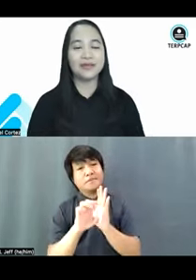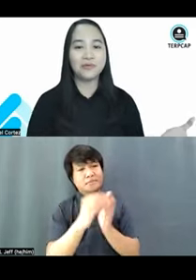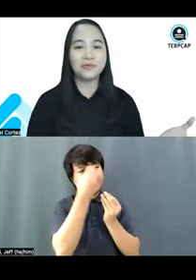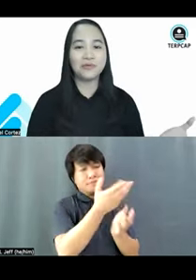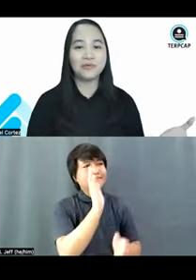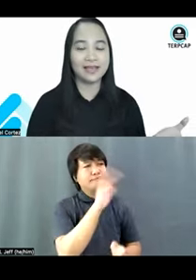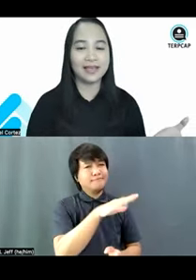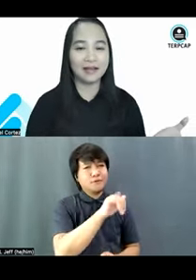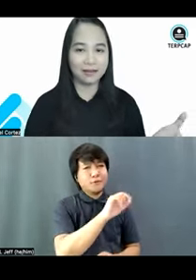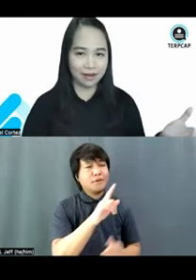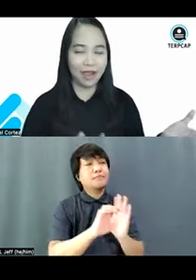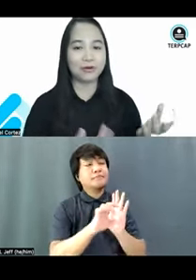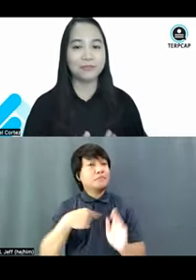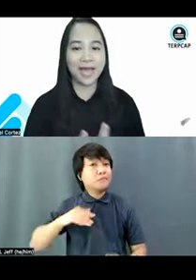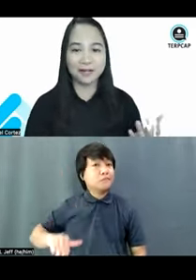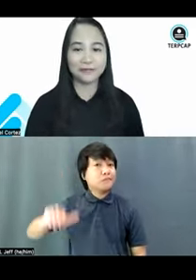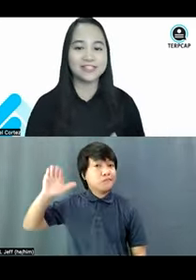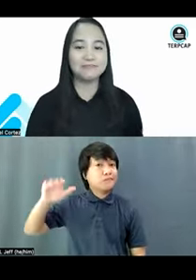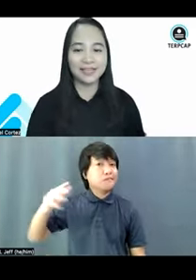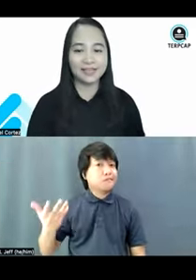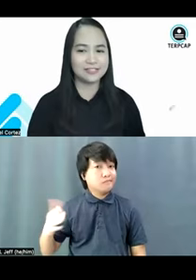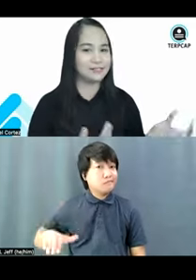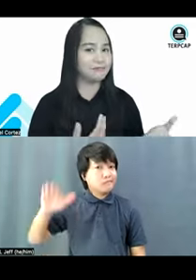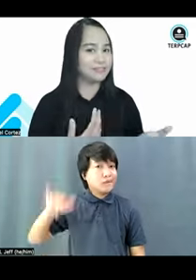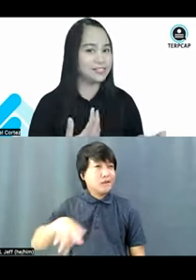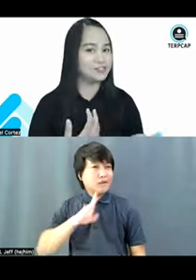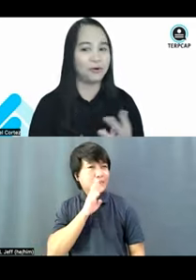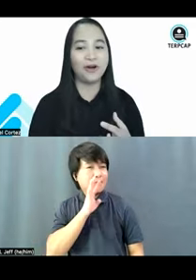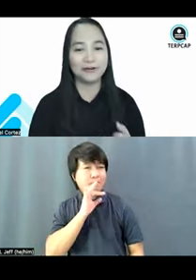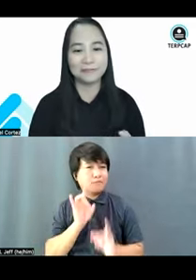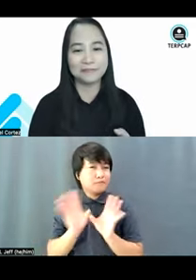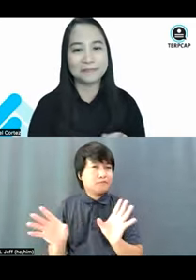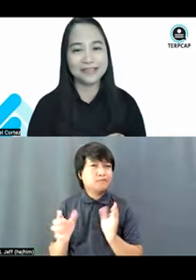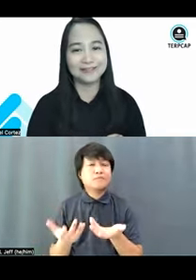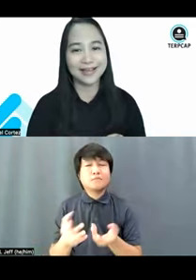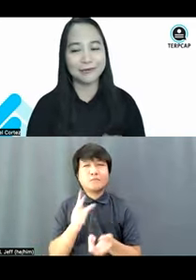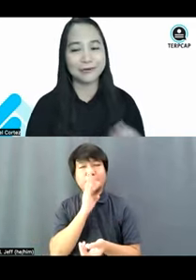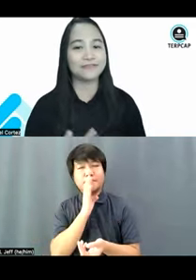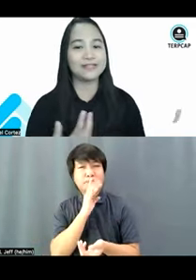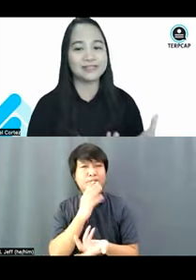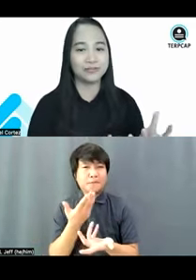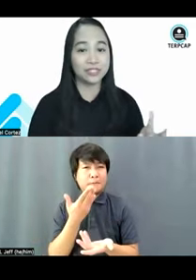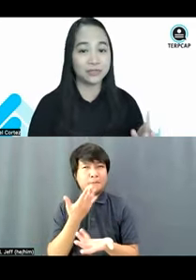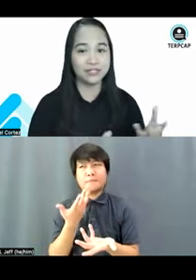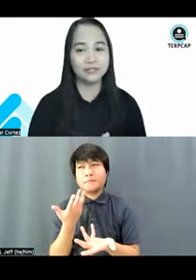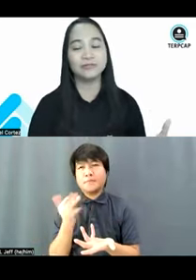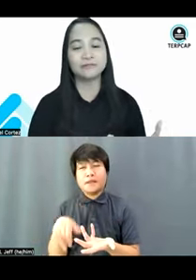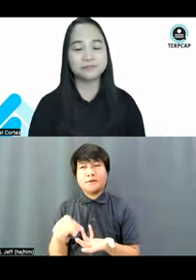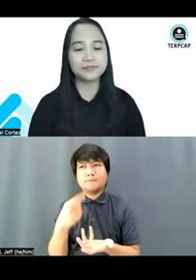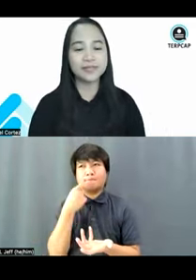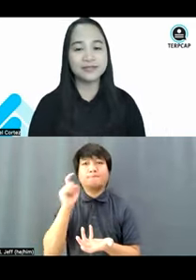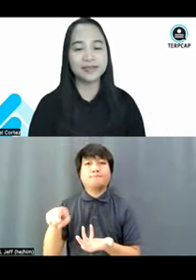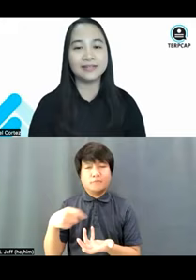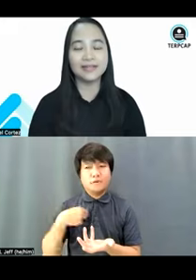wherein our manner of speaking is just really strong, right, or offensive? What do I do?